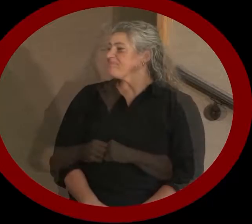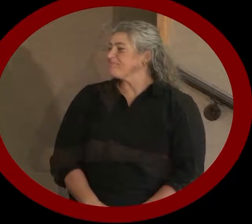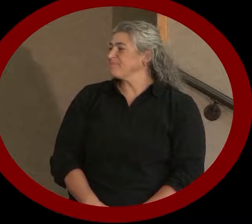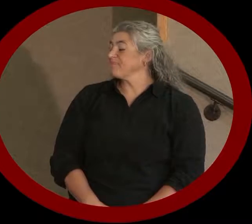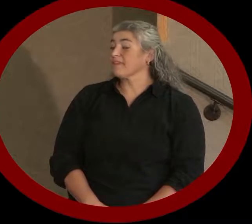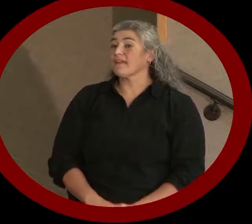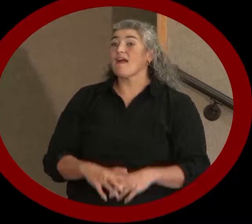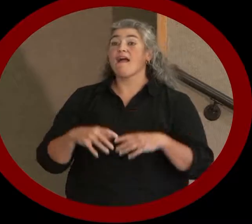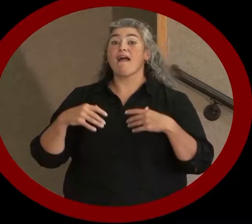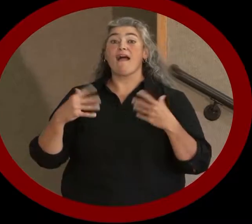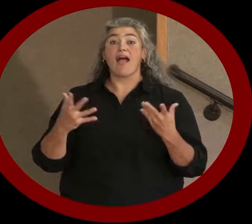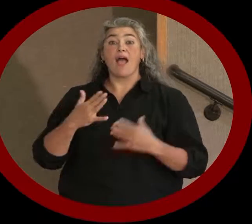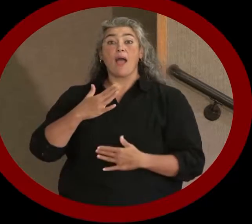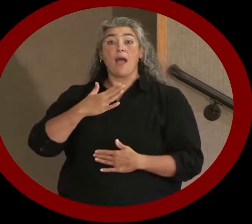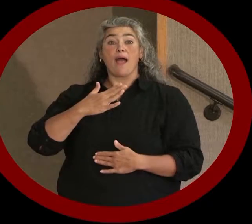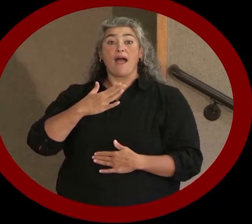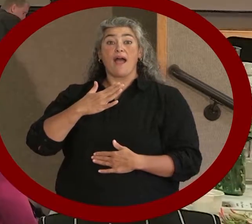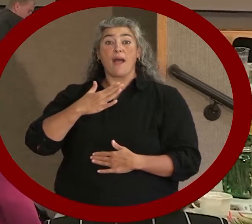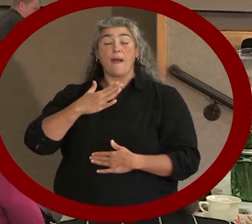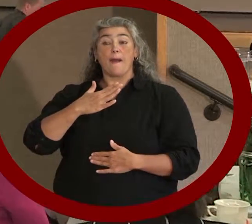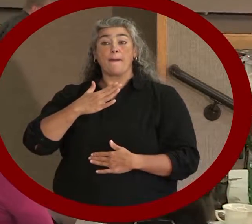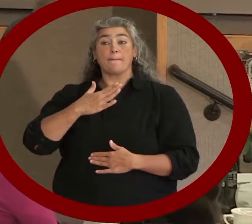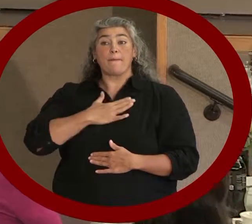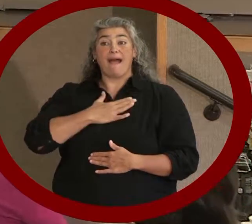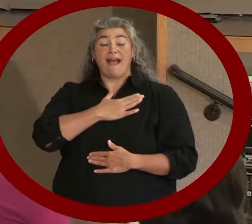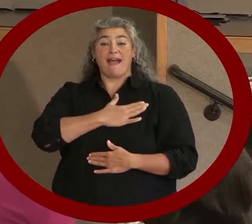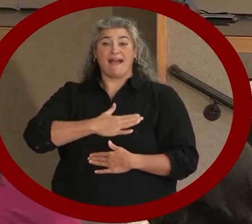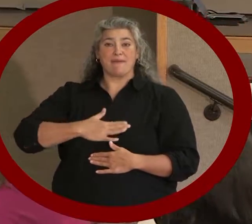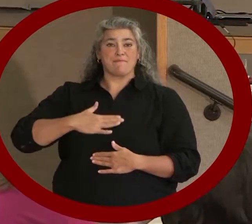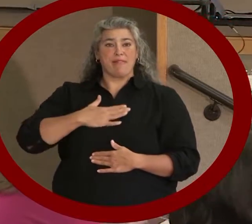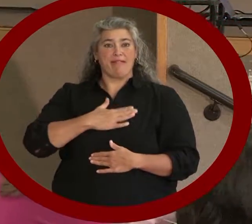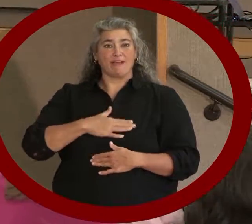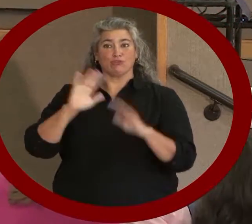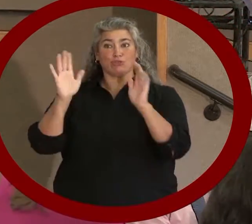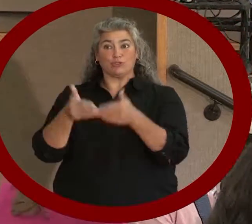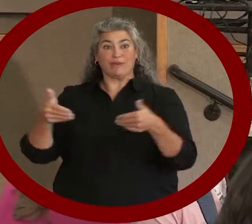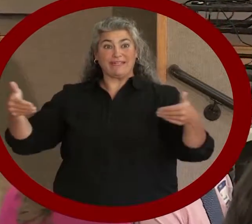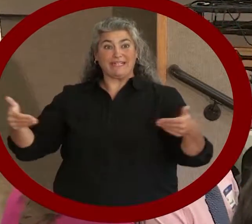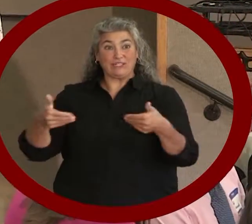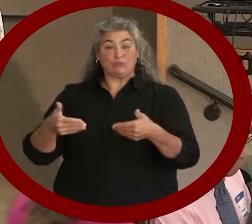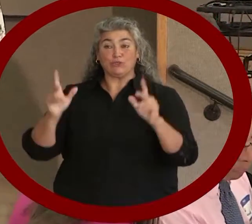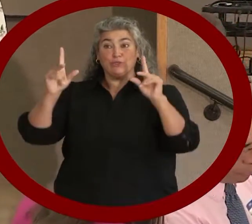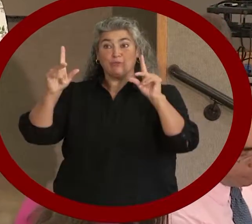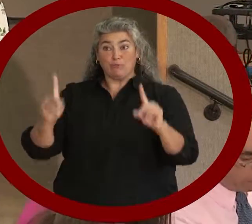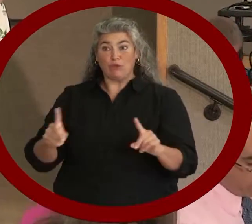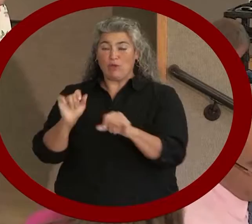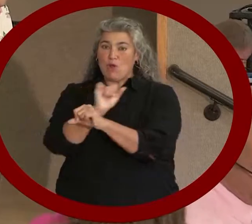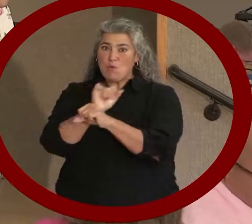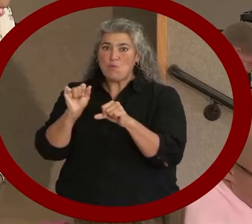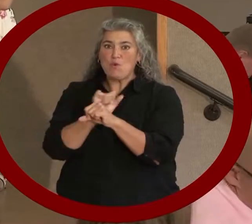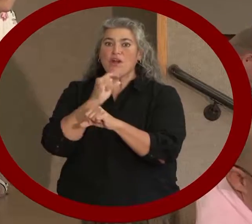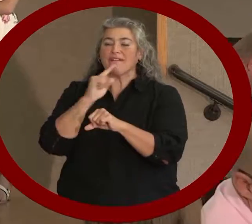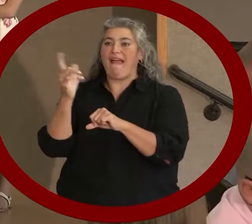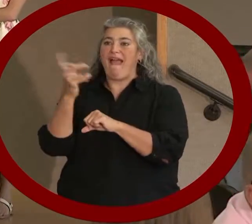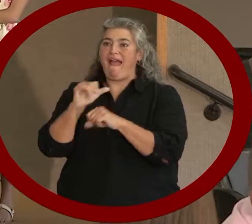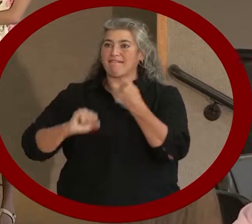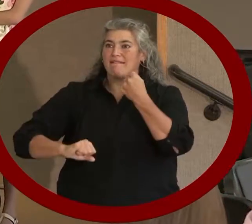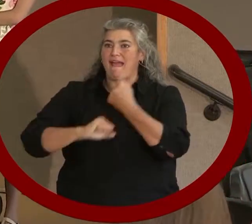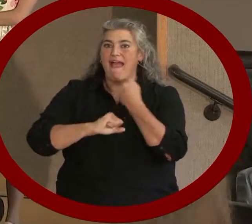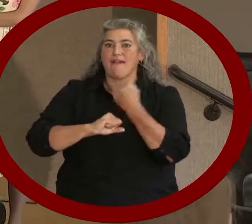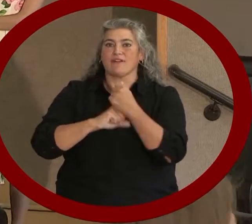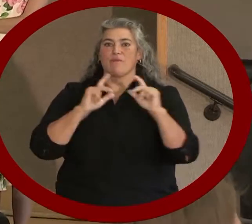Now it is my distinct pleasure to introduce to you someone who has worked as an advocate for people with disabilities in Northern Colorado